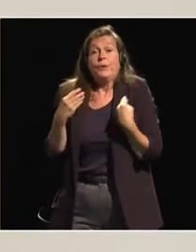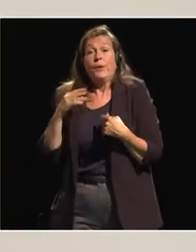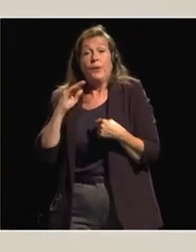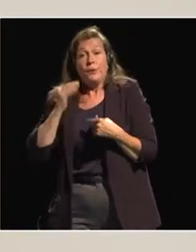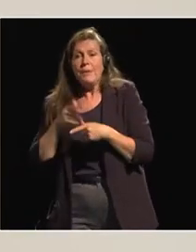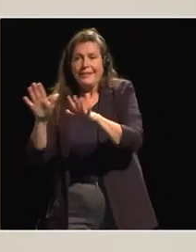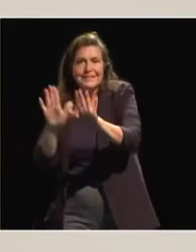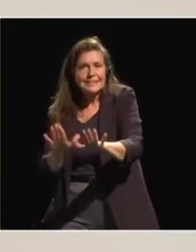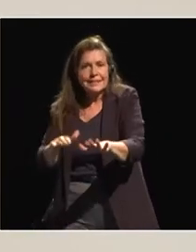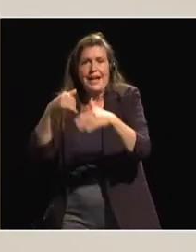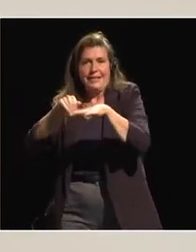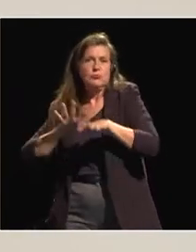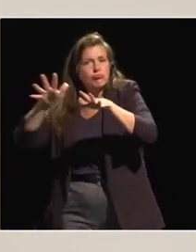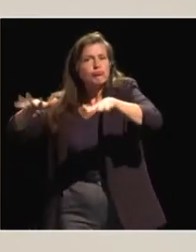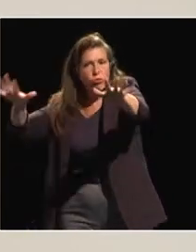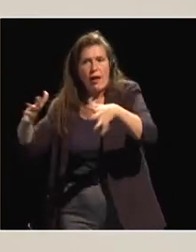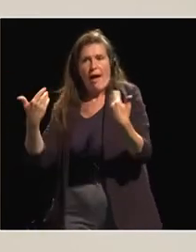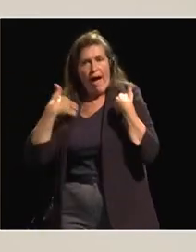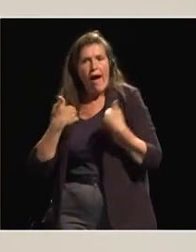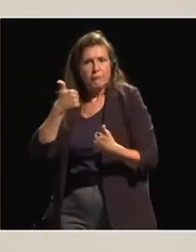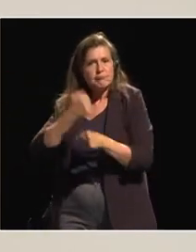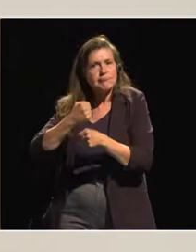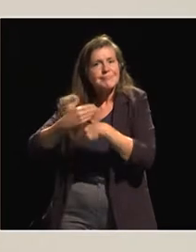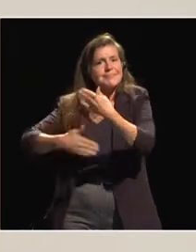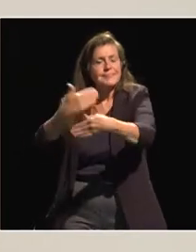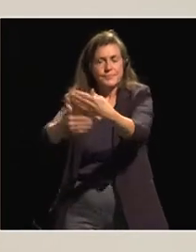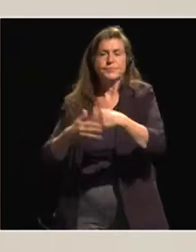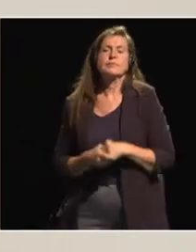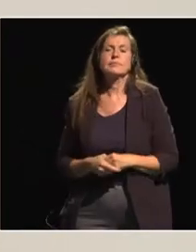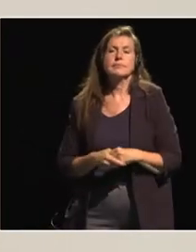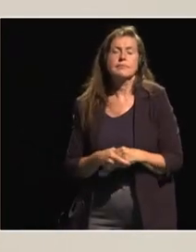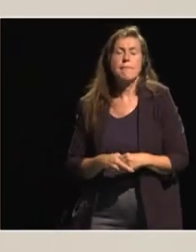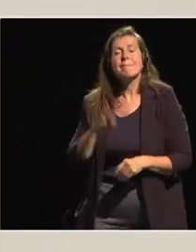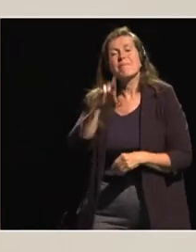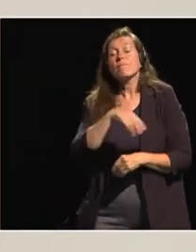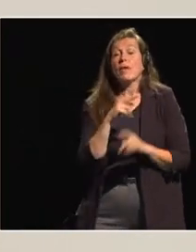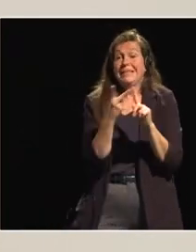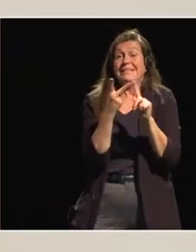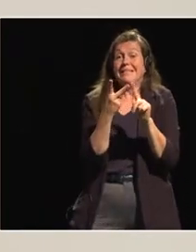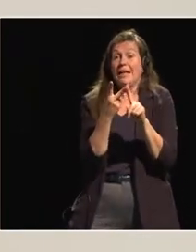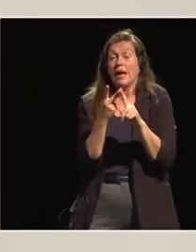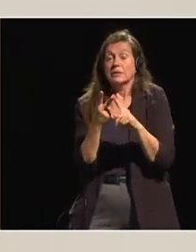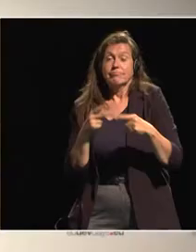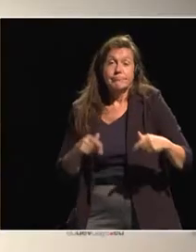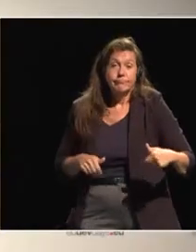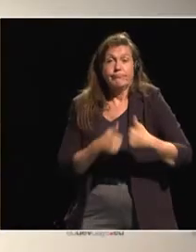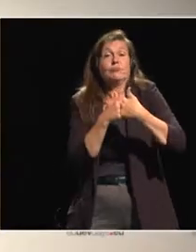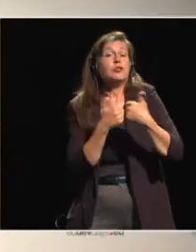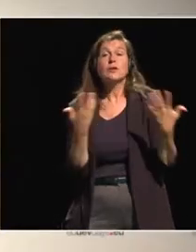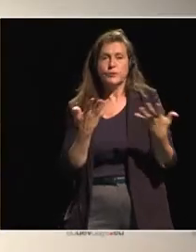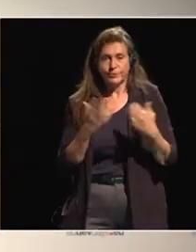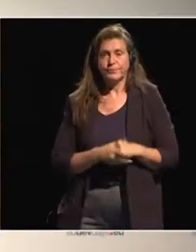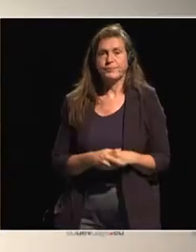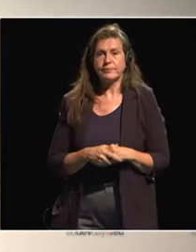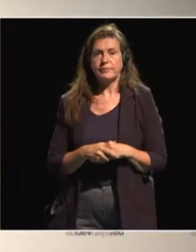young girls in the rural areas. The second challenge is really